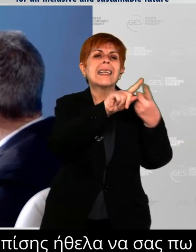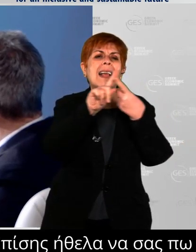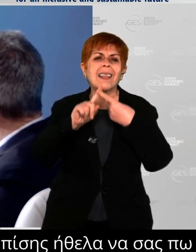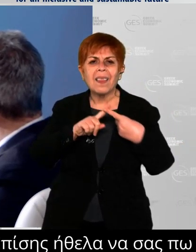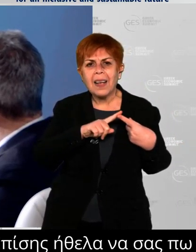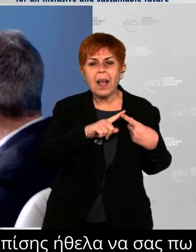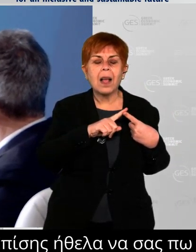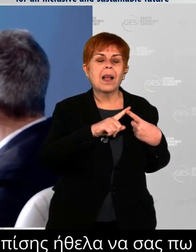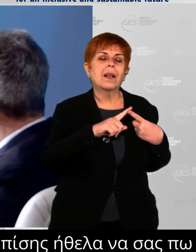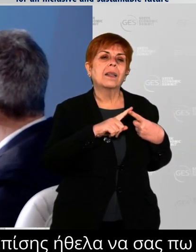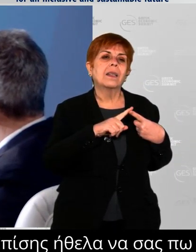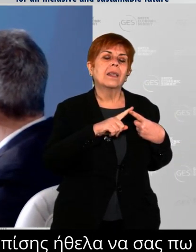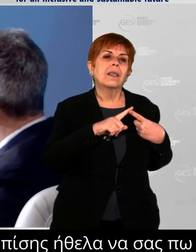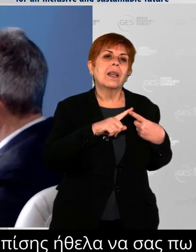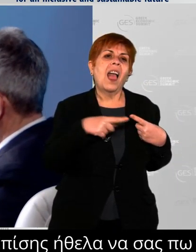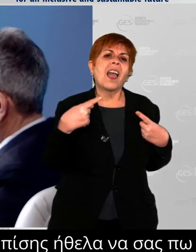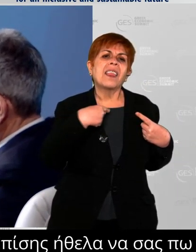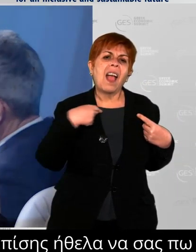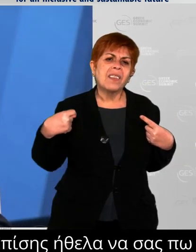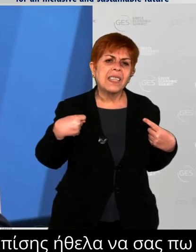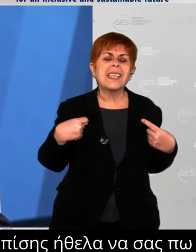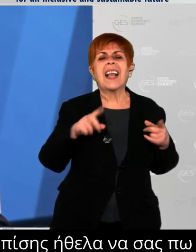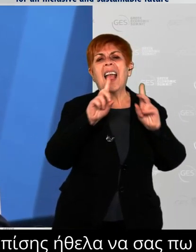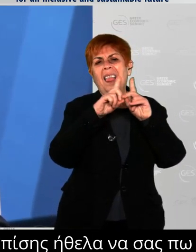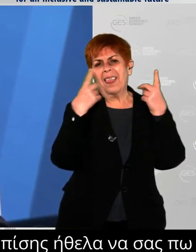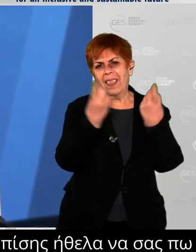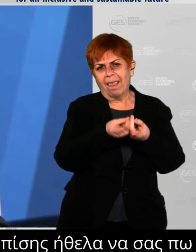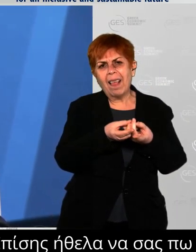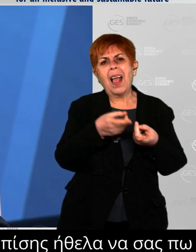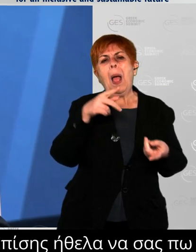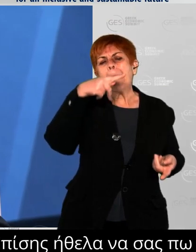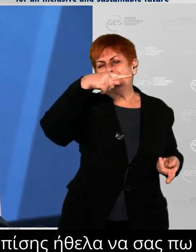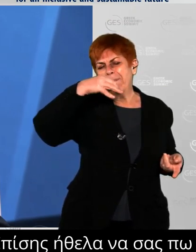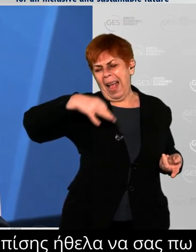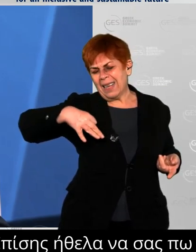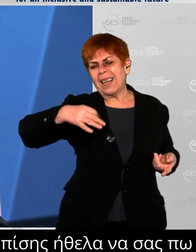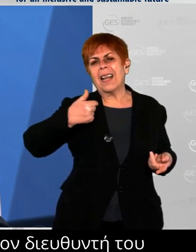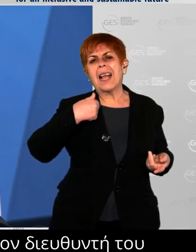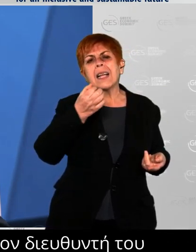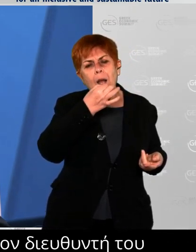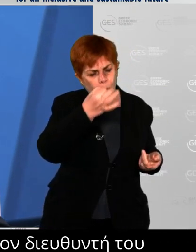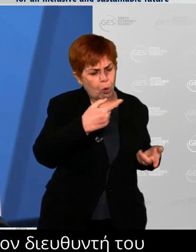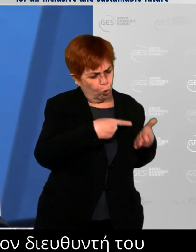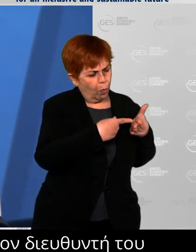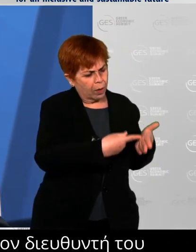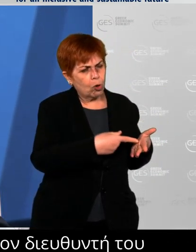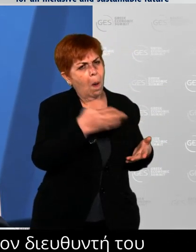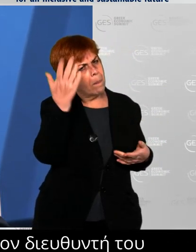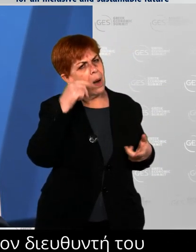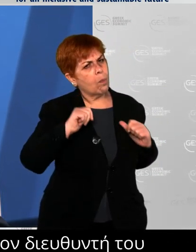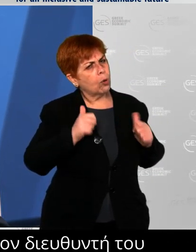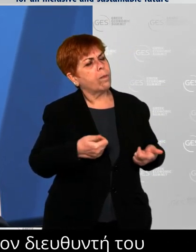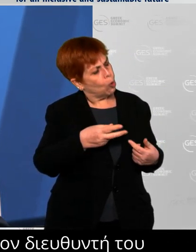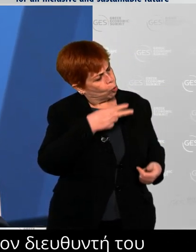in advocating for this new program in Greece. It's that kind of success that we need to draw attention to. And the more